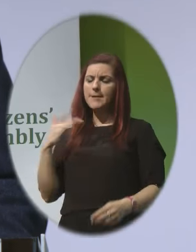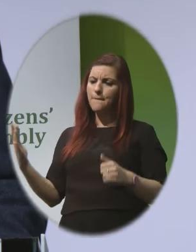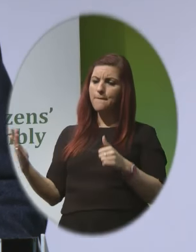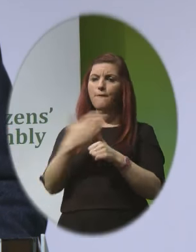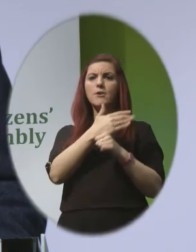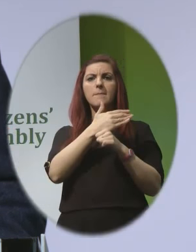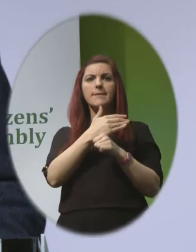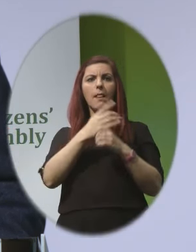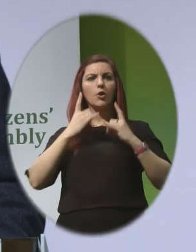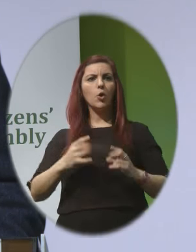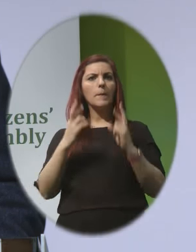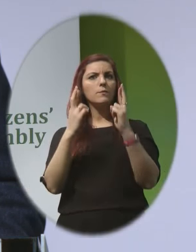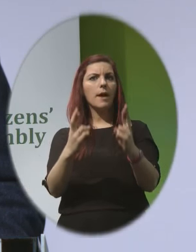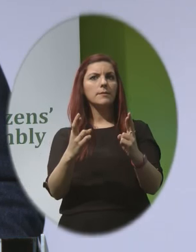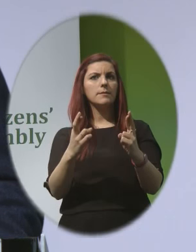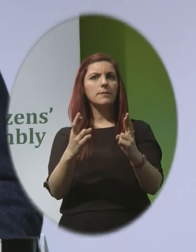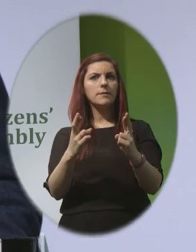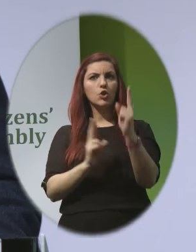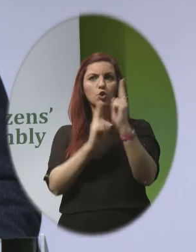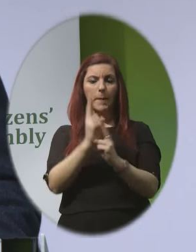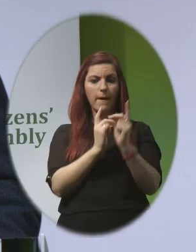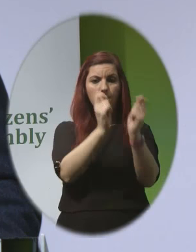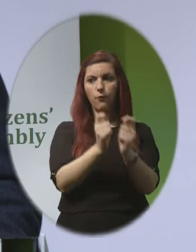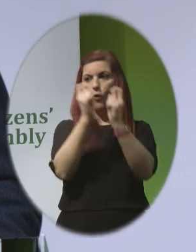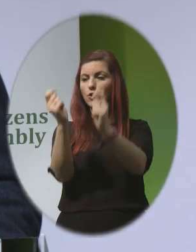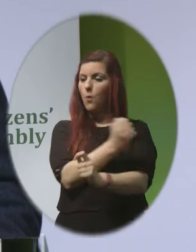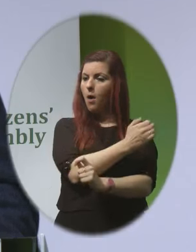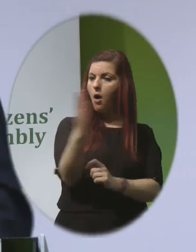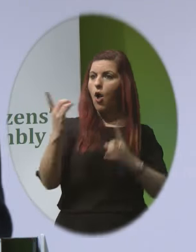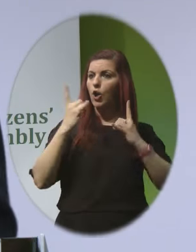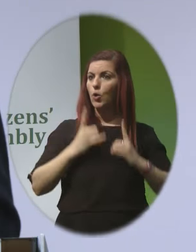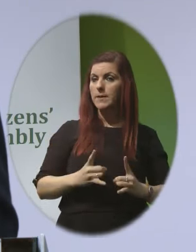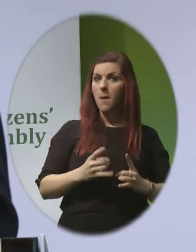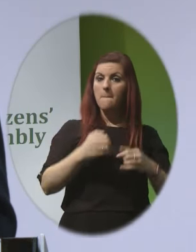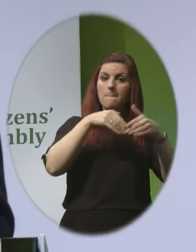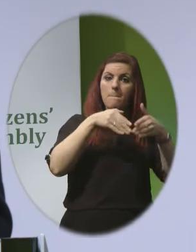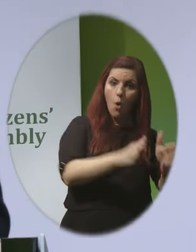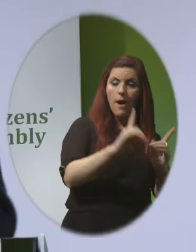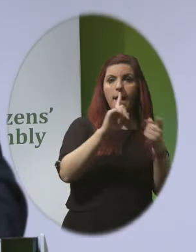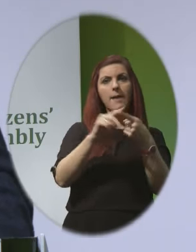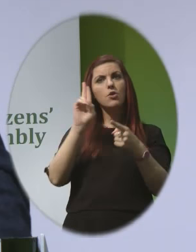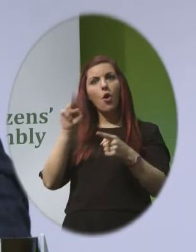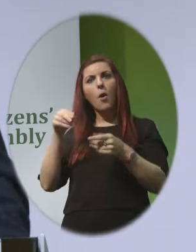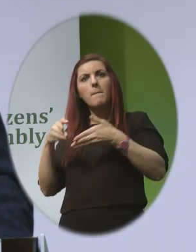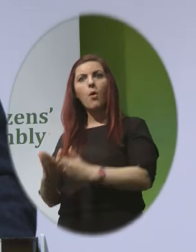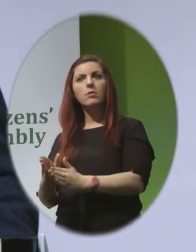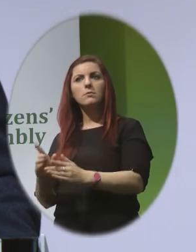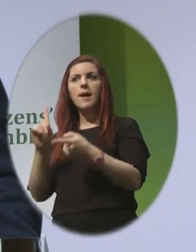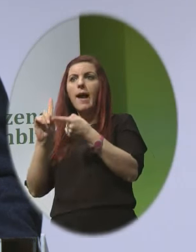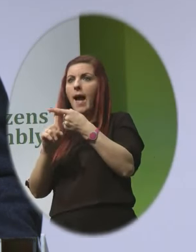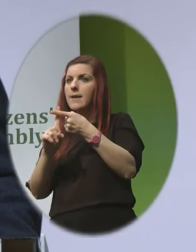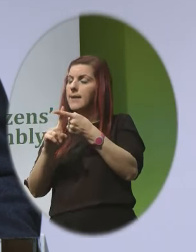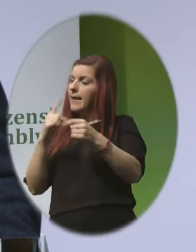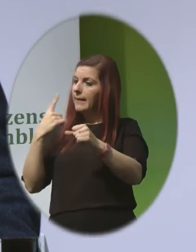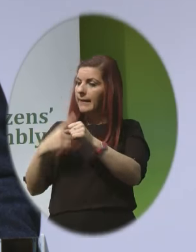human right belonging to all human beings Born and unborn And it reaffirms the basic equality